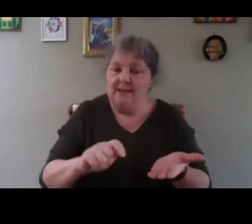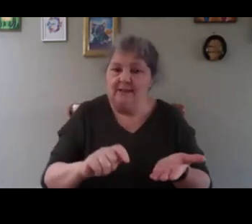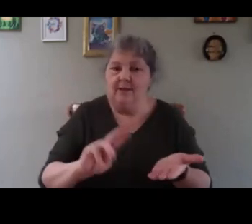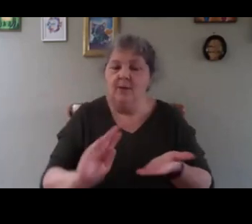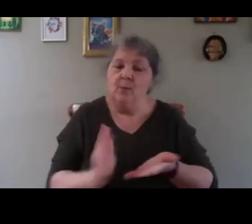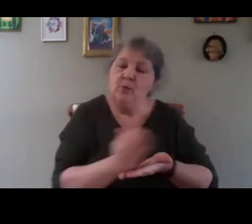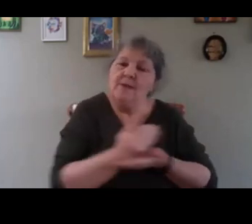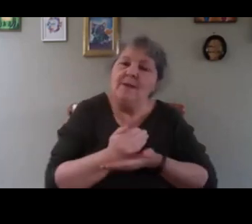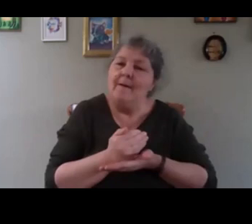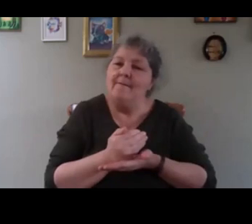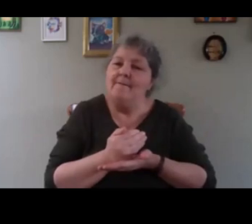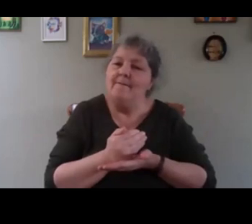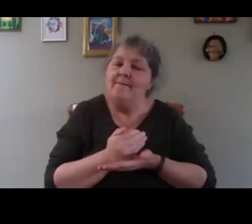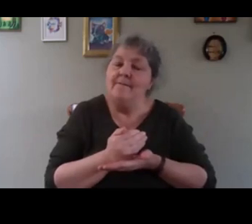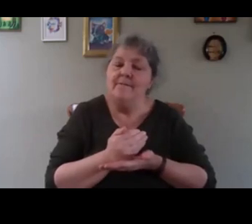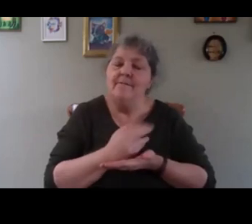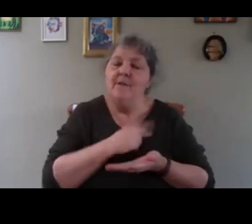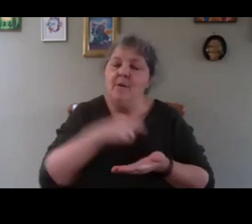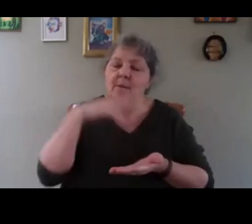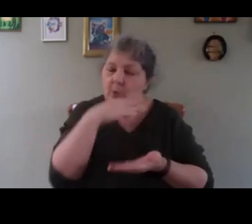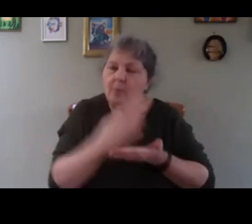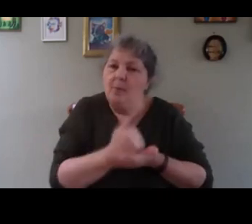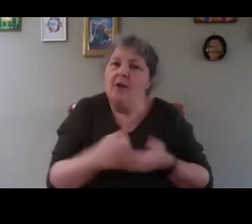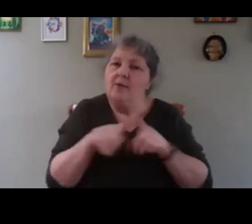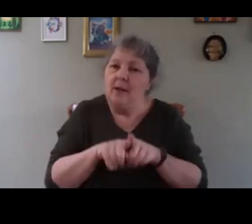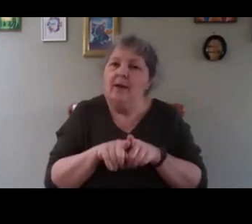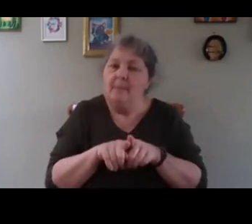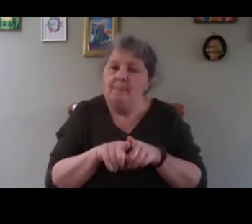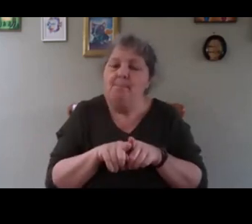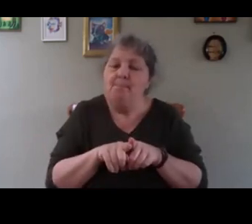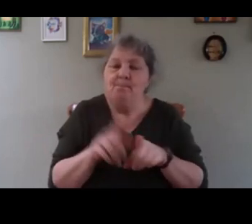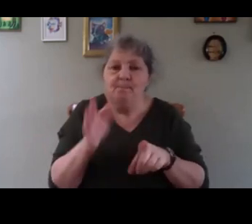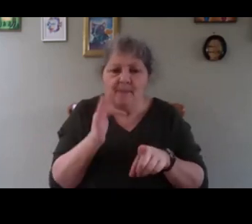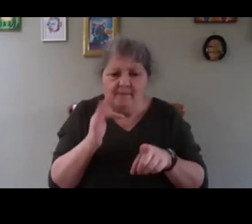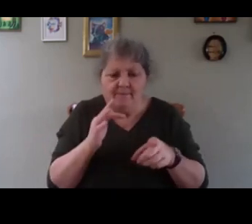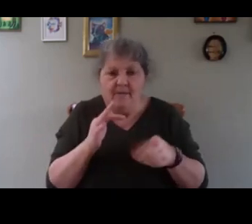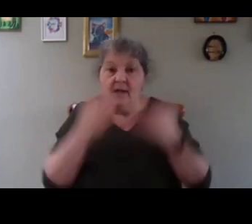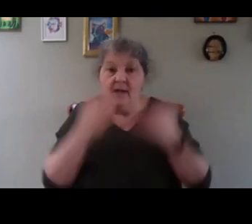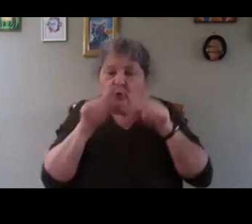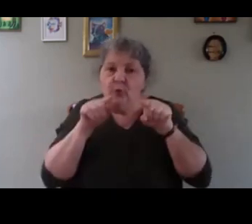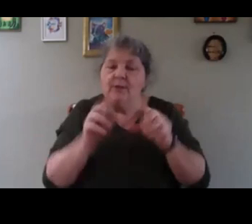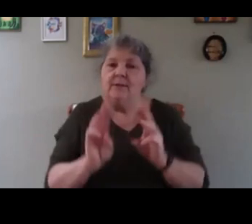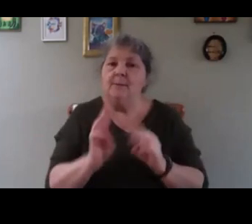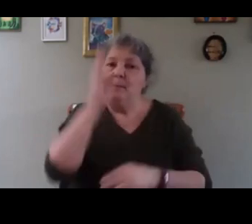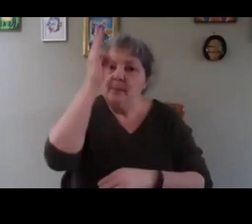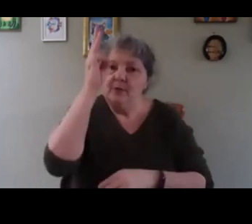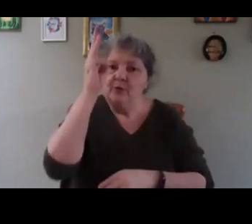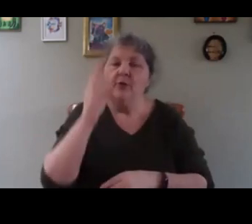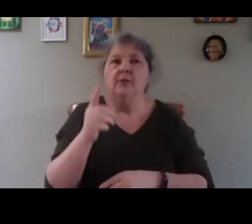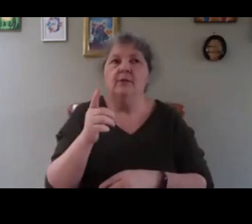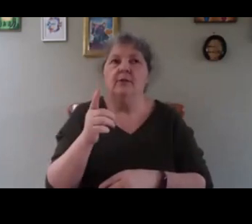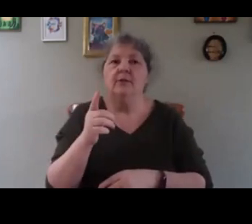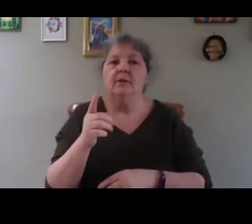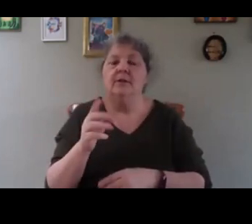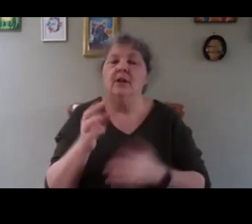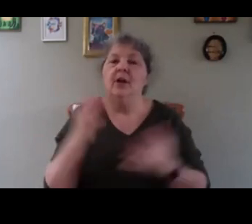is a very important part of it. And if I show you this picture there, is that gardening